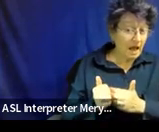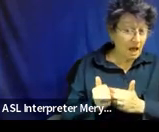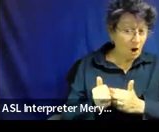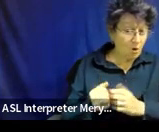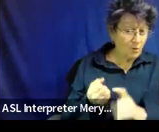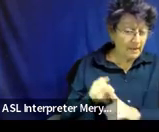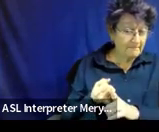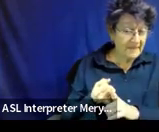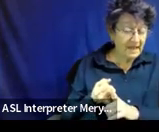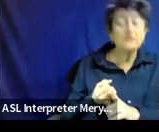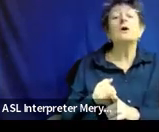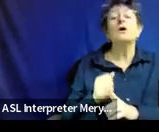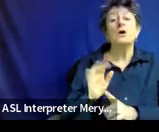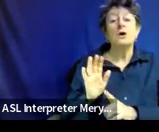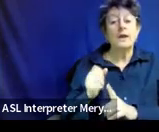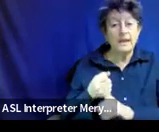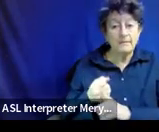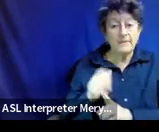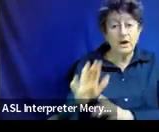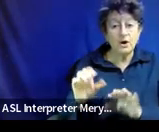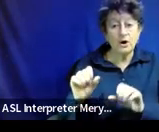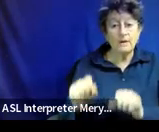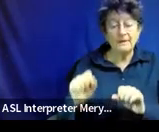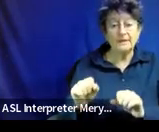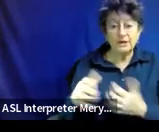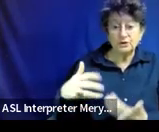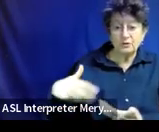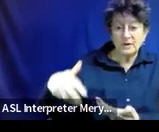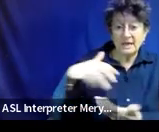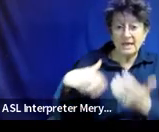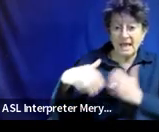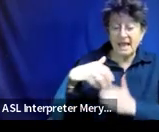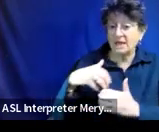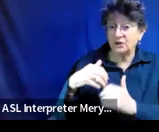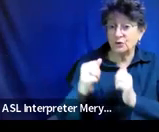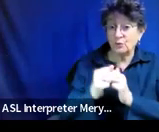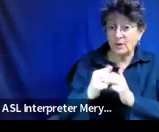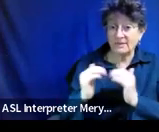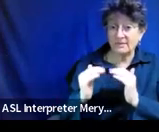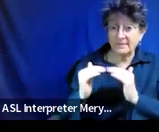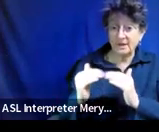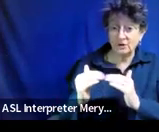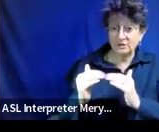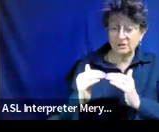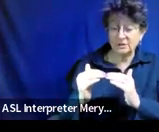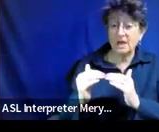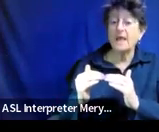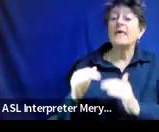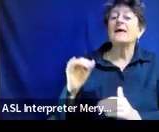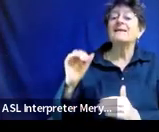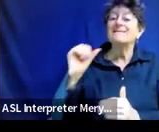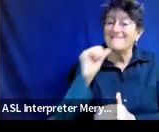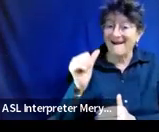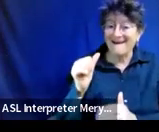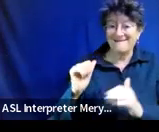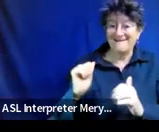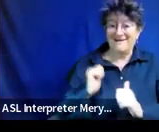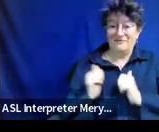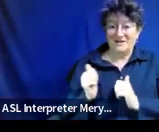impacts her ability to engage socially with peers in ways that are not aggressive. So that